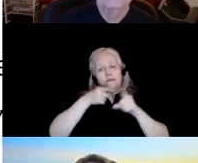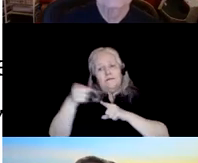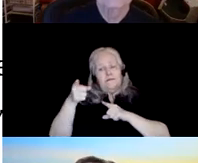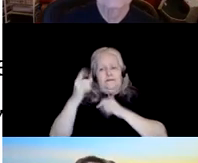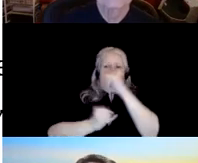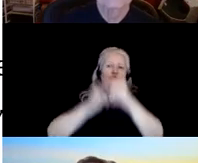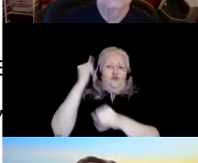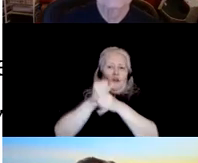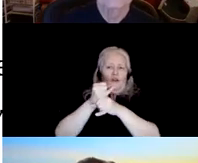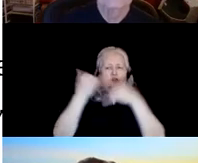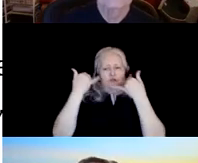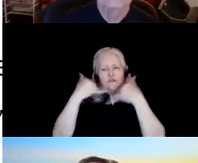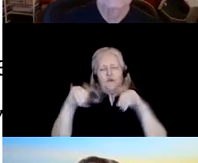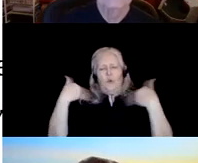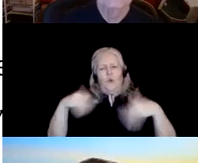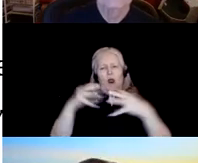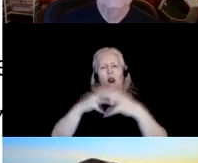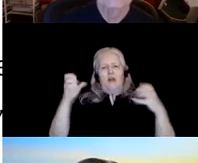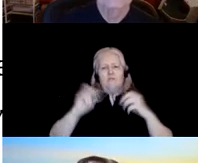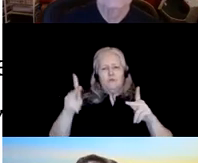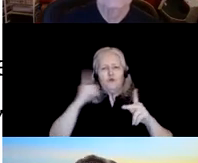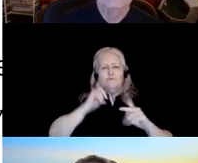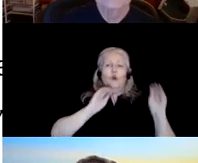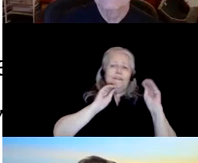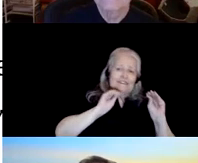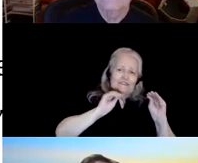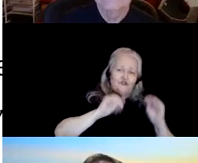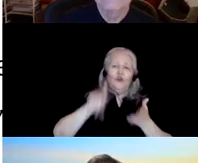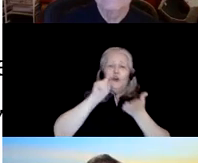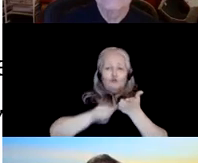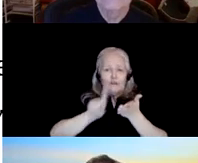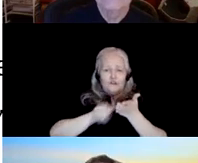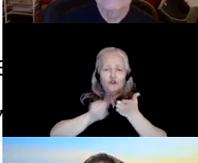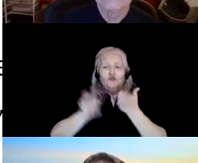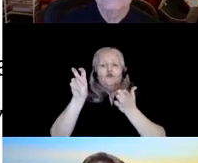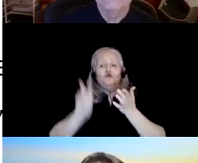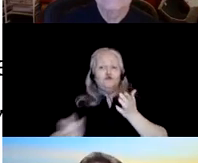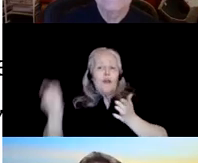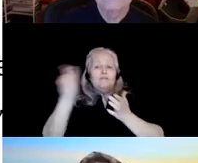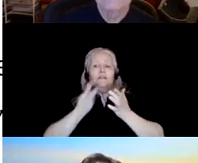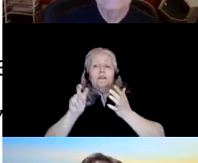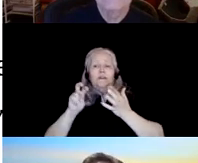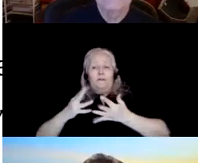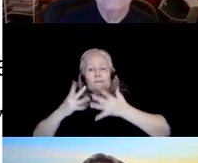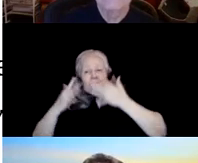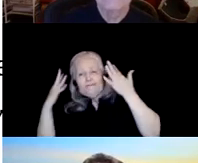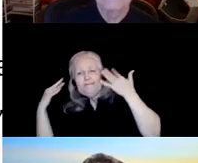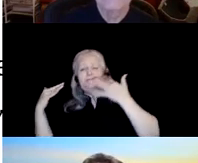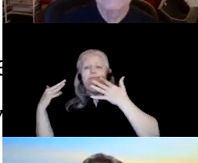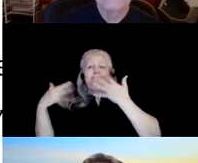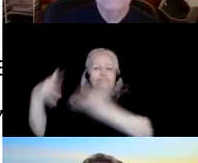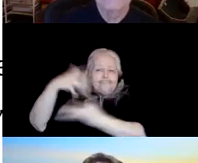still provides great opportunities for teaching, research, travel, collegiality, and friendship.